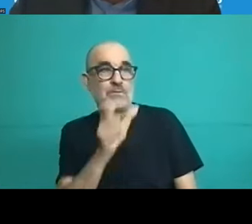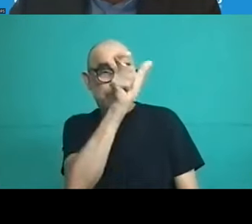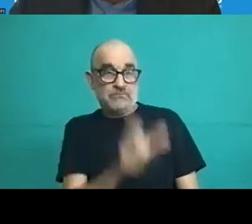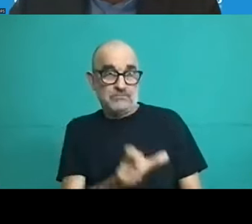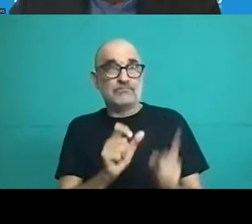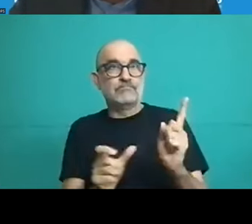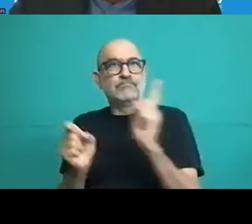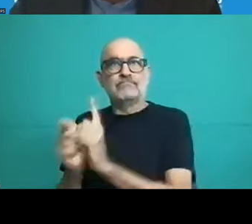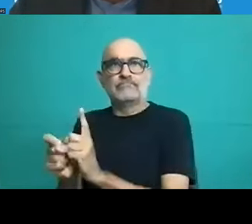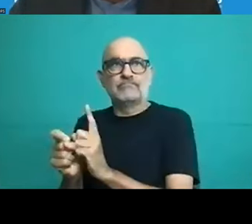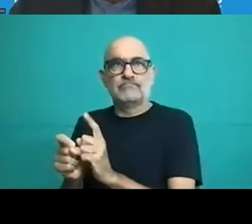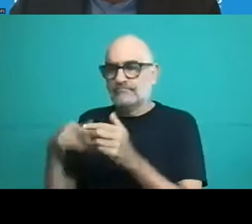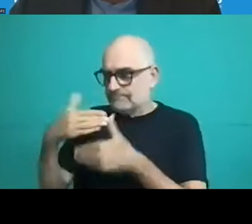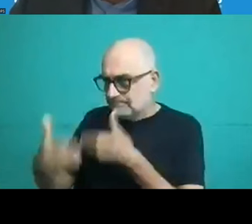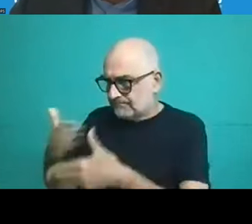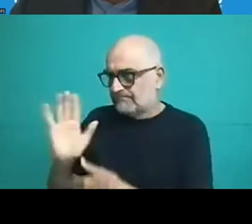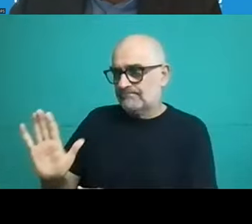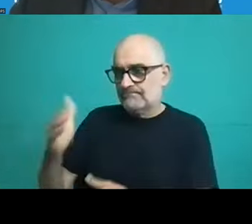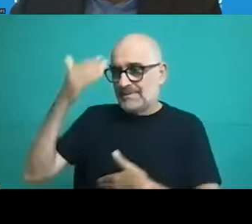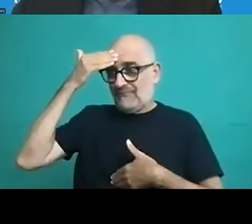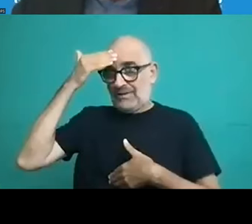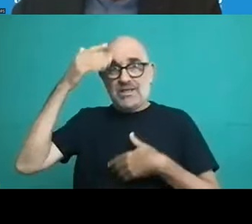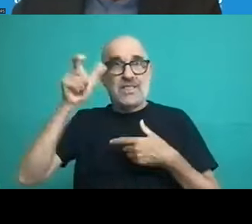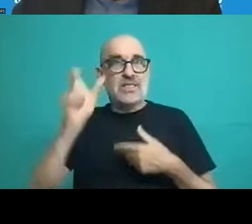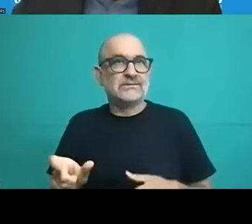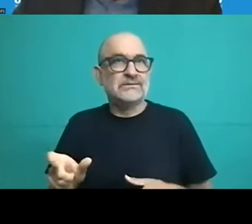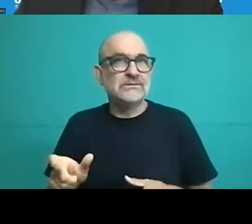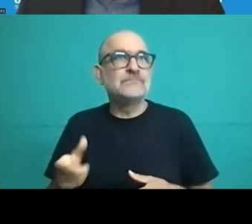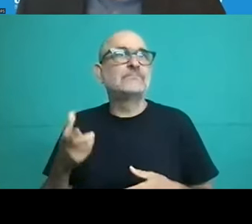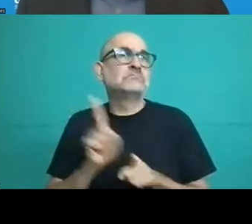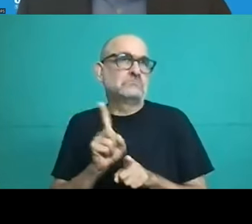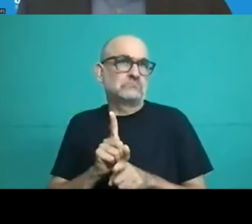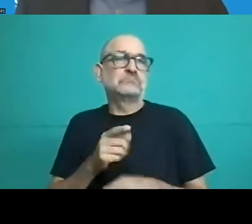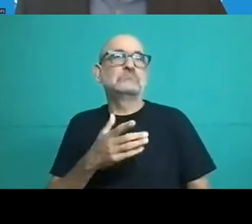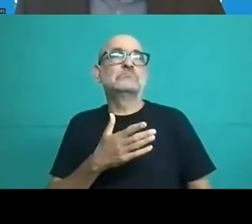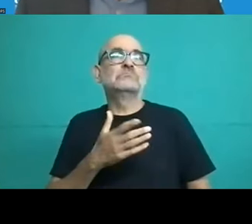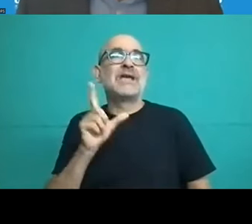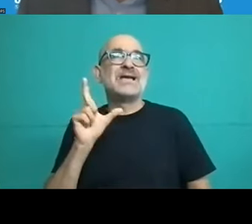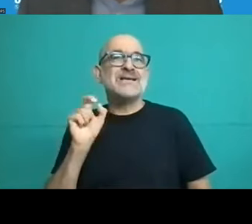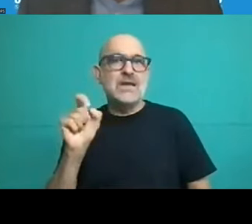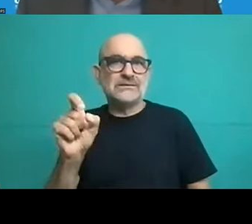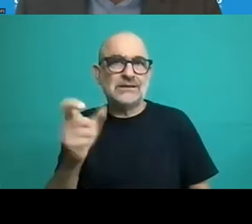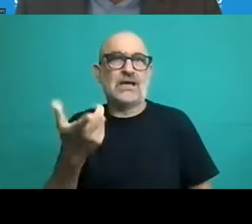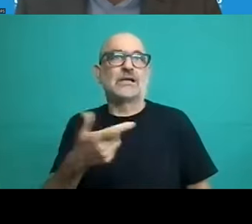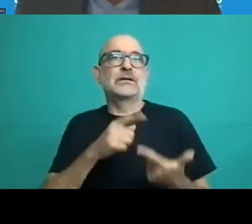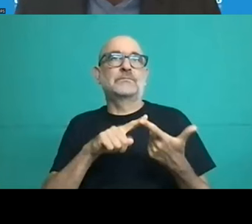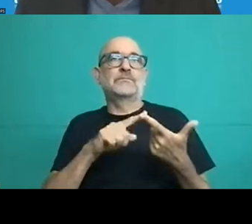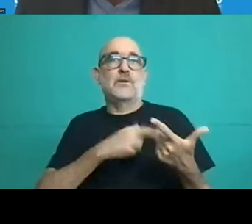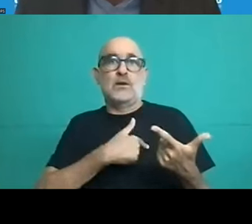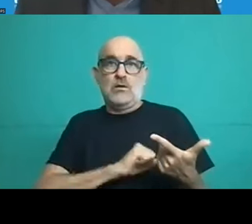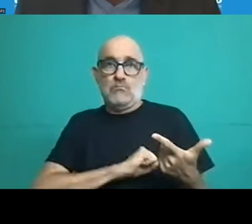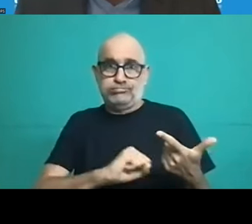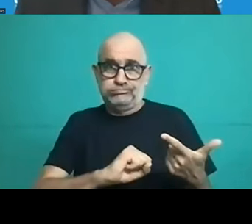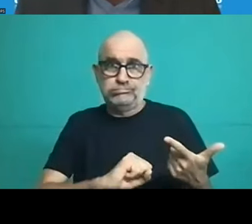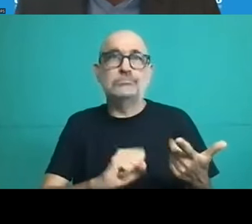this issue it is already at the stage of disease uh of heart failure etc so this an epidemic